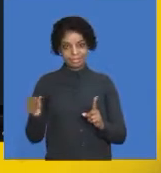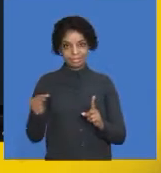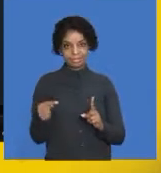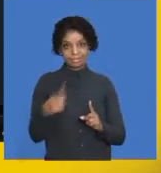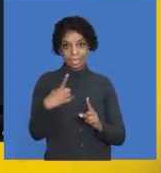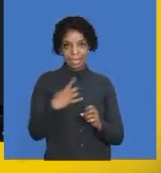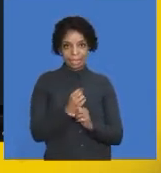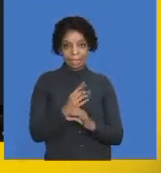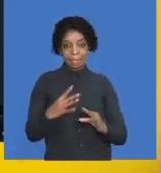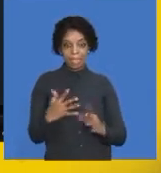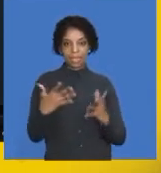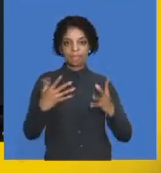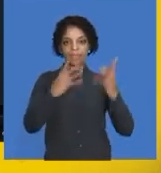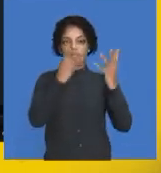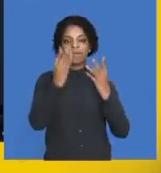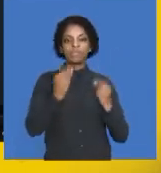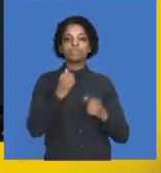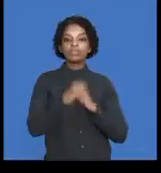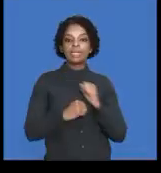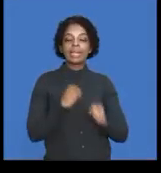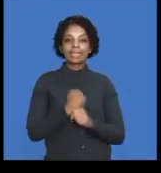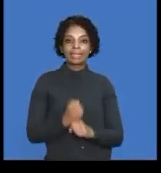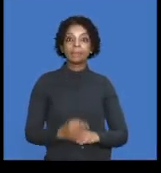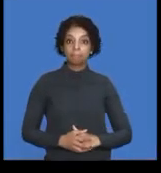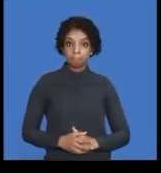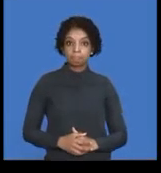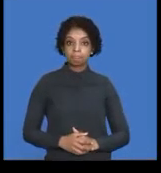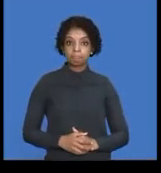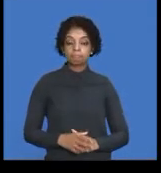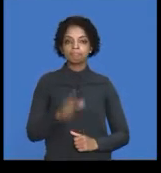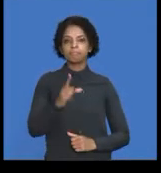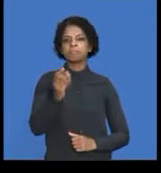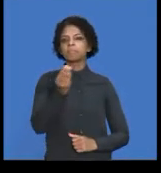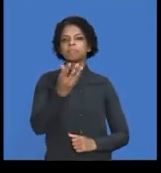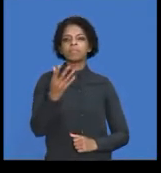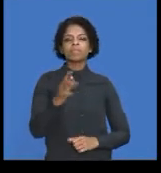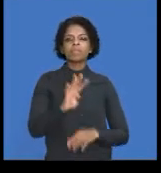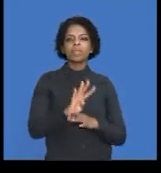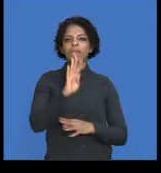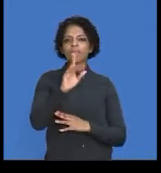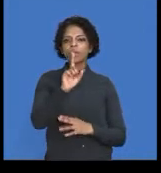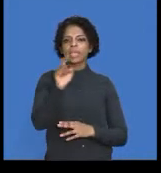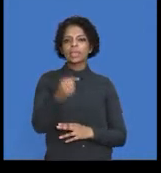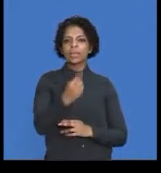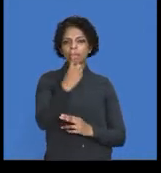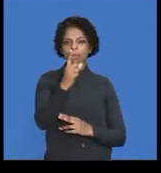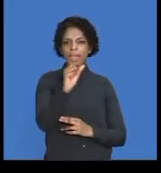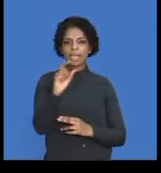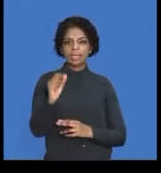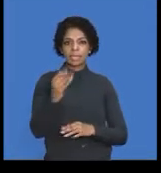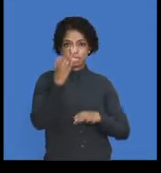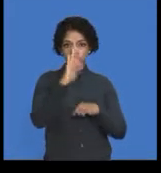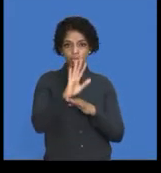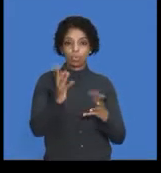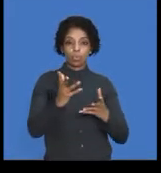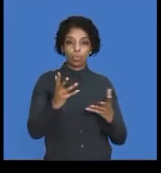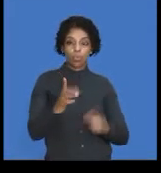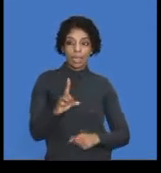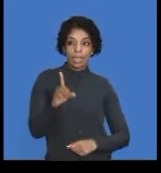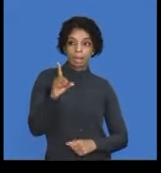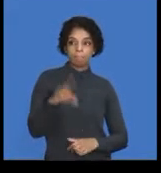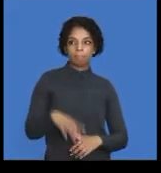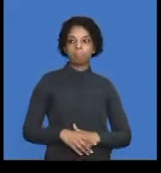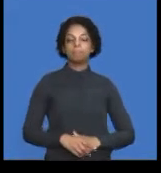at the beginning of the financial year. Right. And that's 14,100. Let me just show you where it is